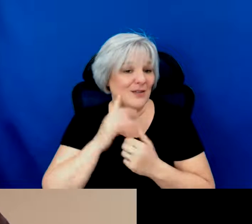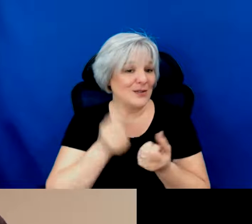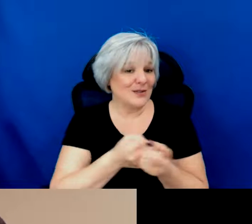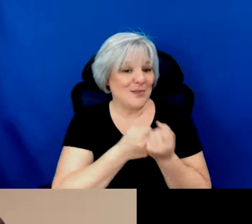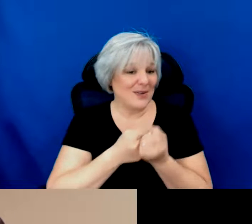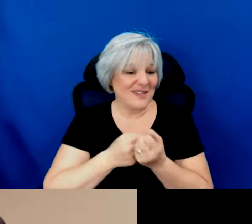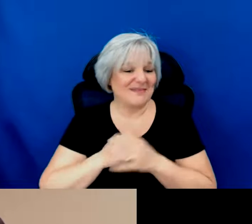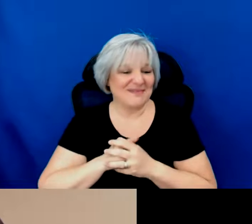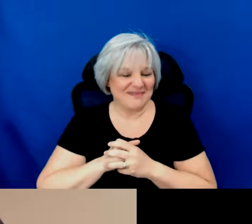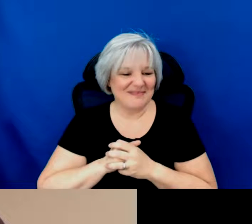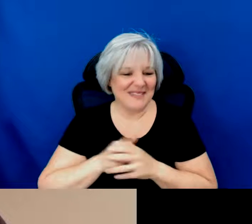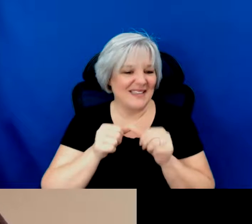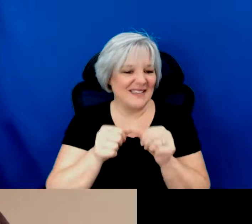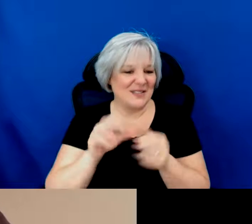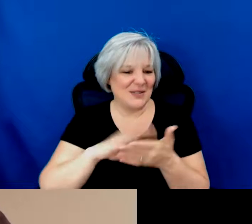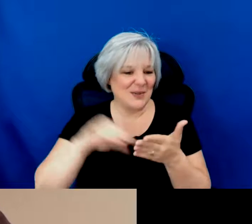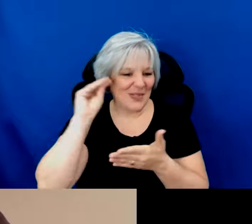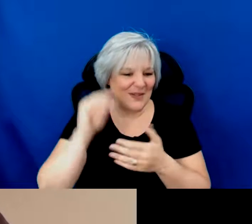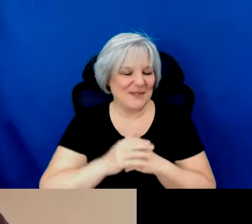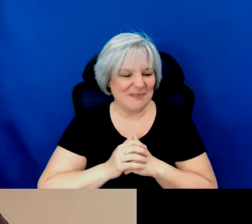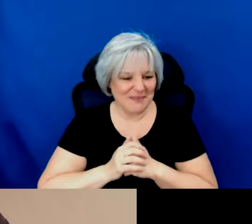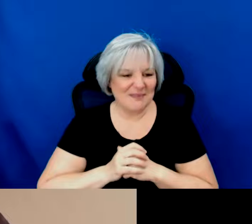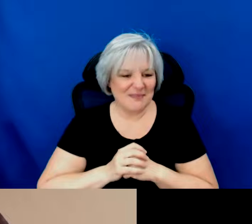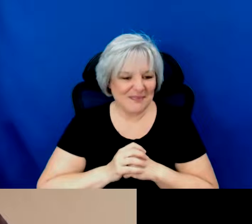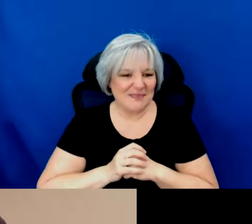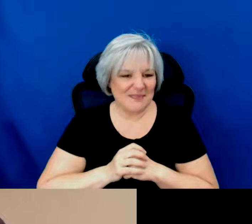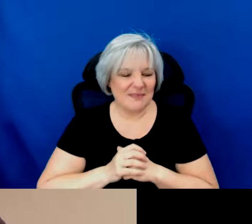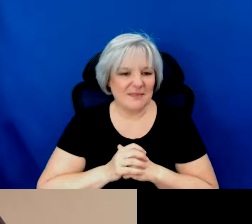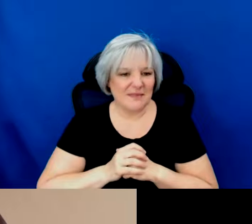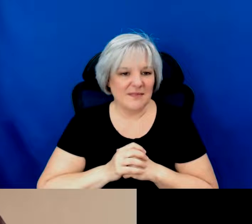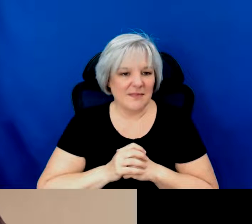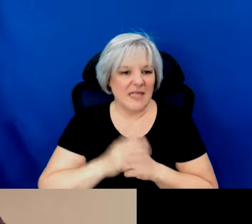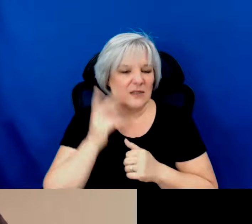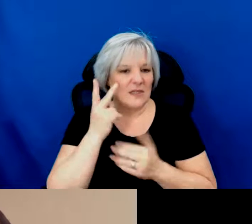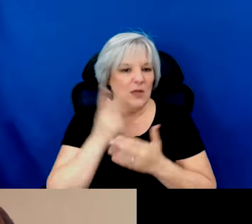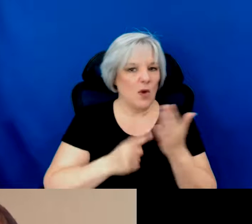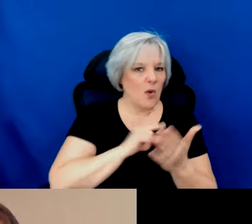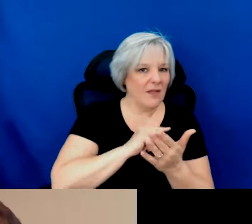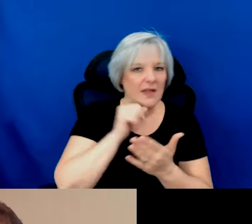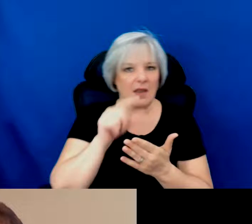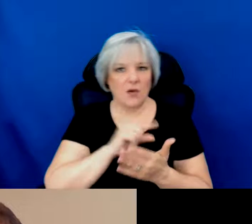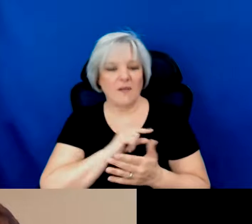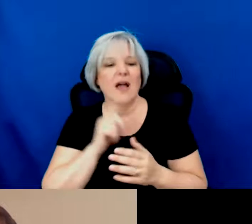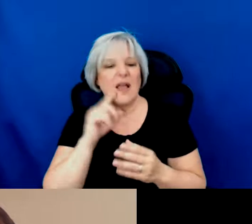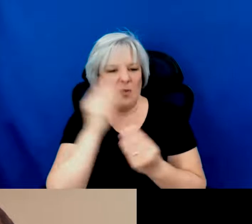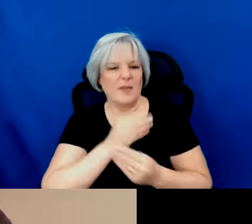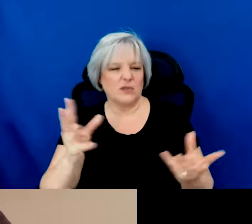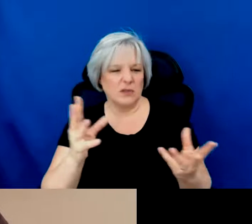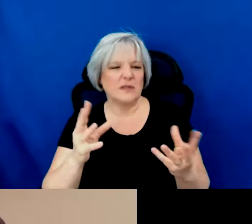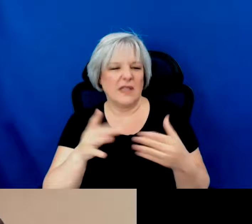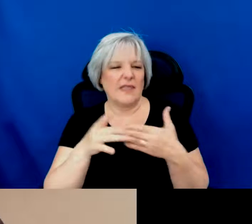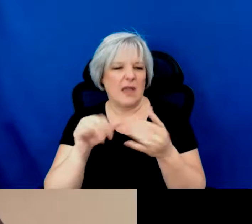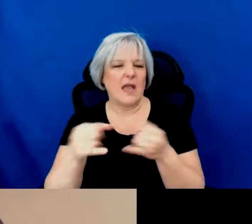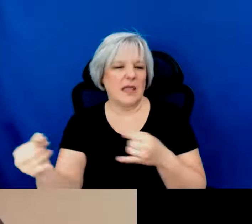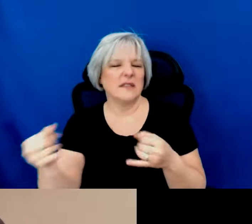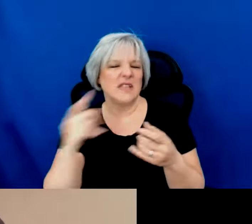continued learning of what matching is and is not eligible. Um, I will make sure that that is clear in the guidelines, and